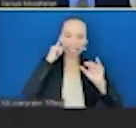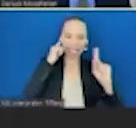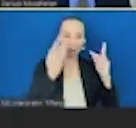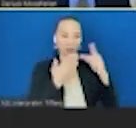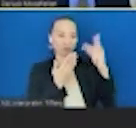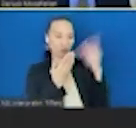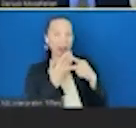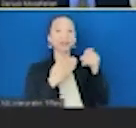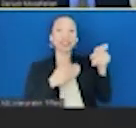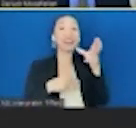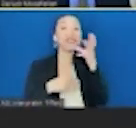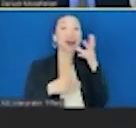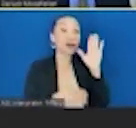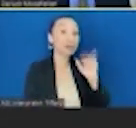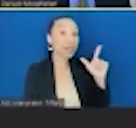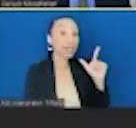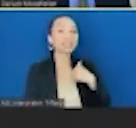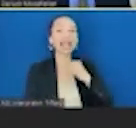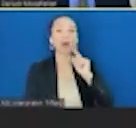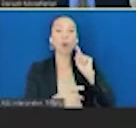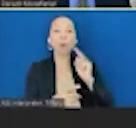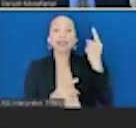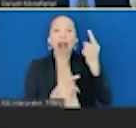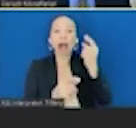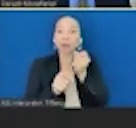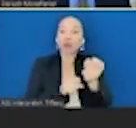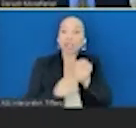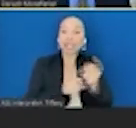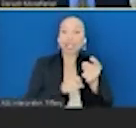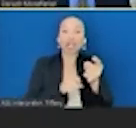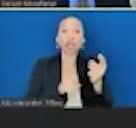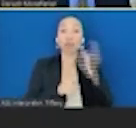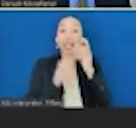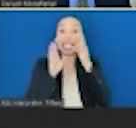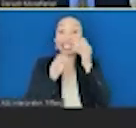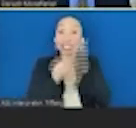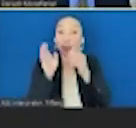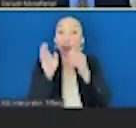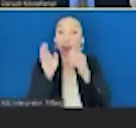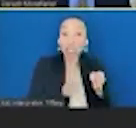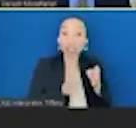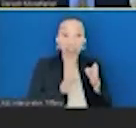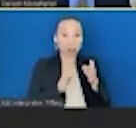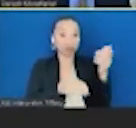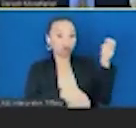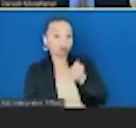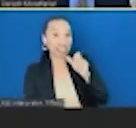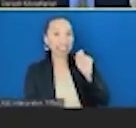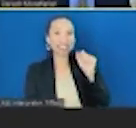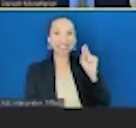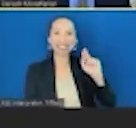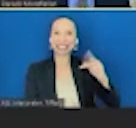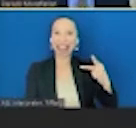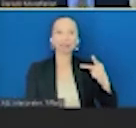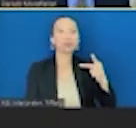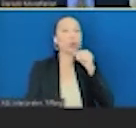about a dollar per person per year on SNAP available to give fruit and vegetable incentives. So not nearly enough to provide fruit and vegetable